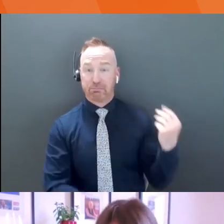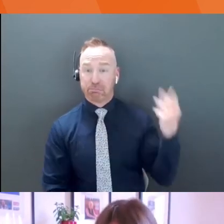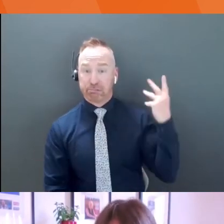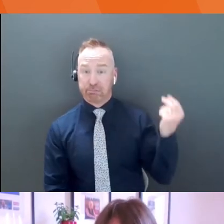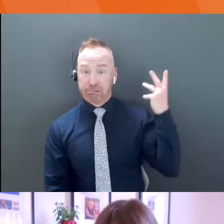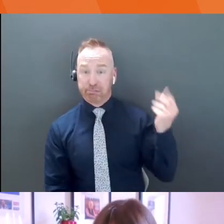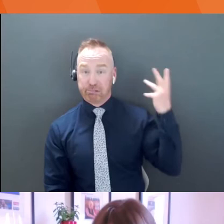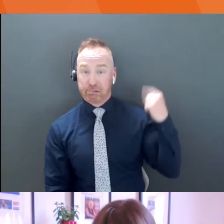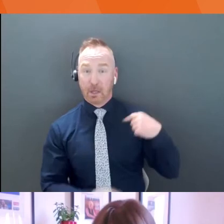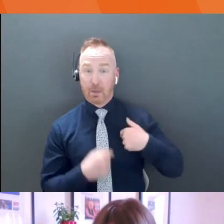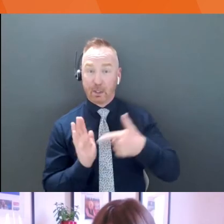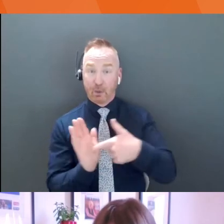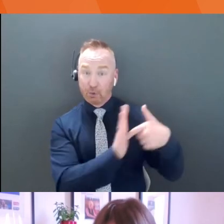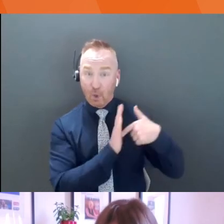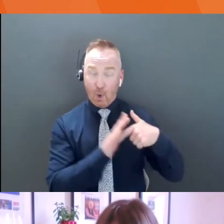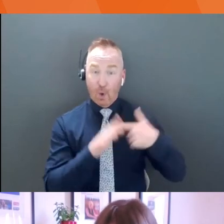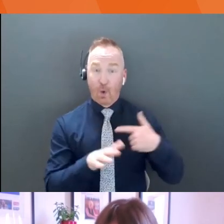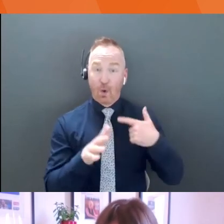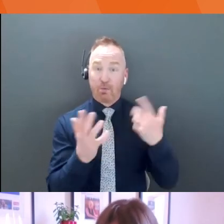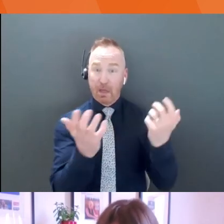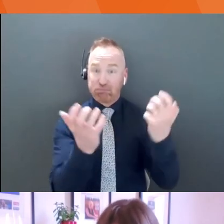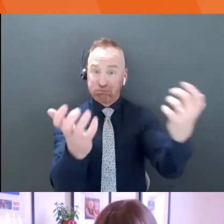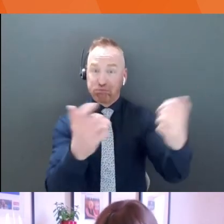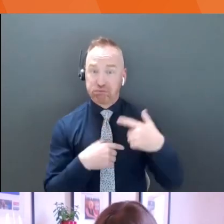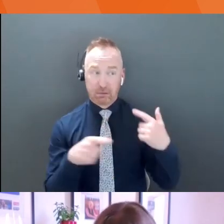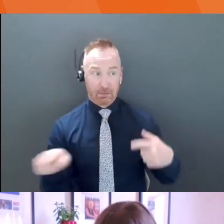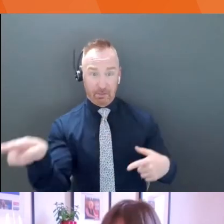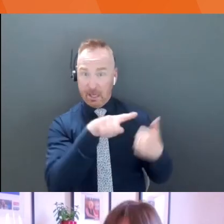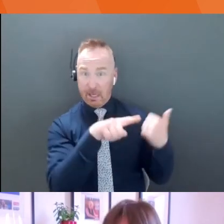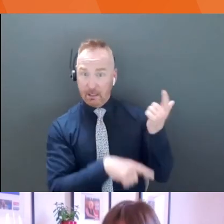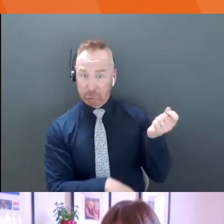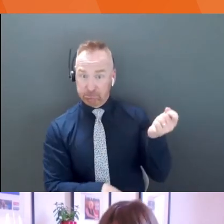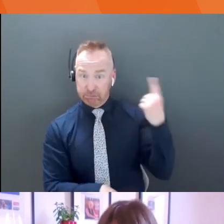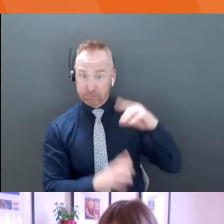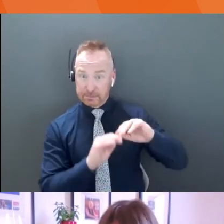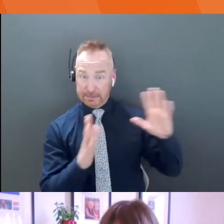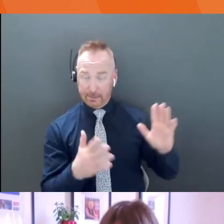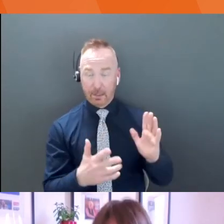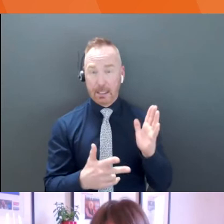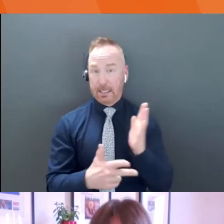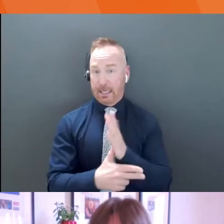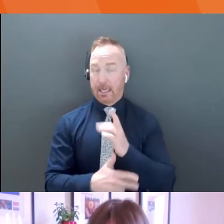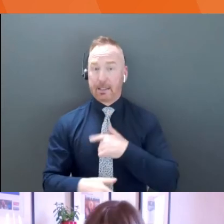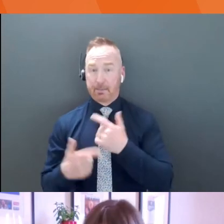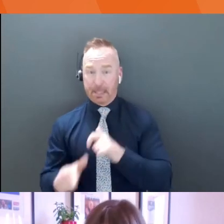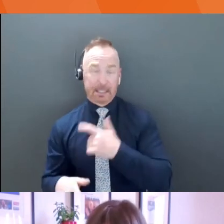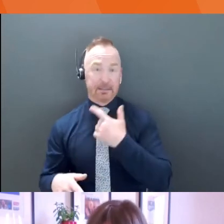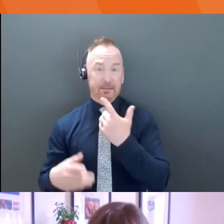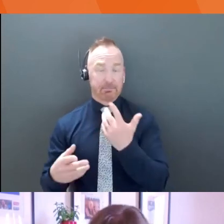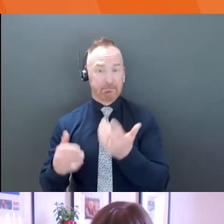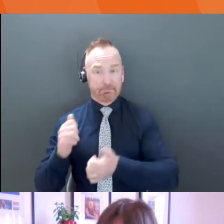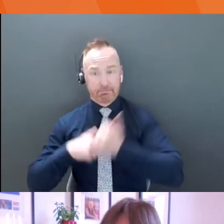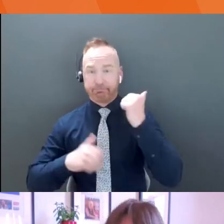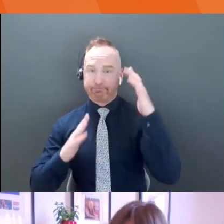whoever you're pitching to can understand that first and the biggest revenue stream. And then you can introduce two or three others